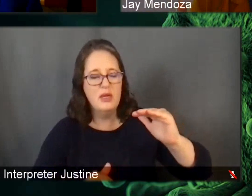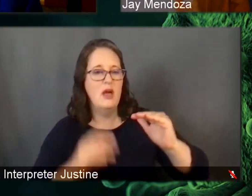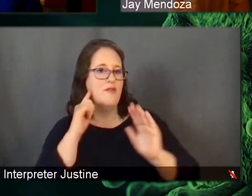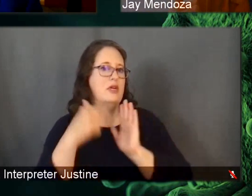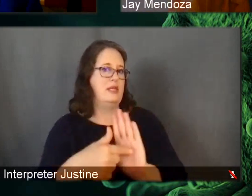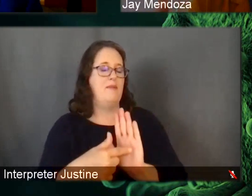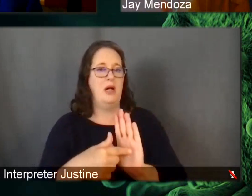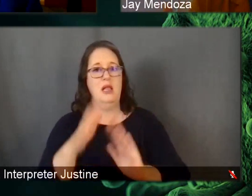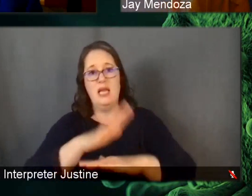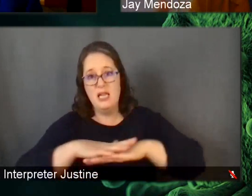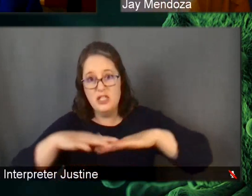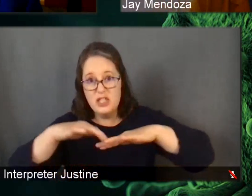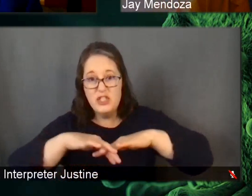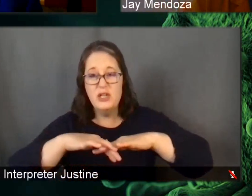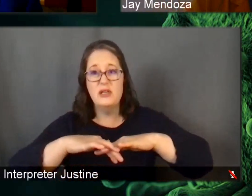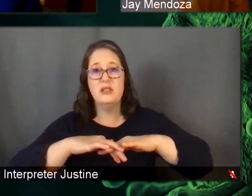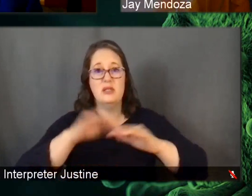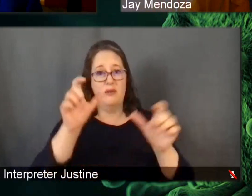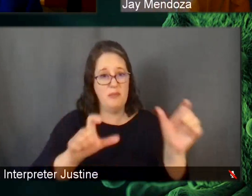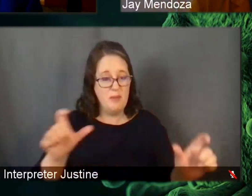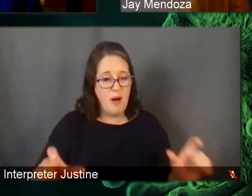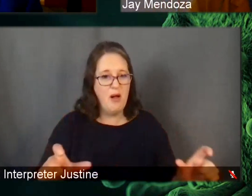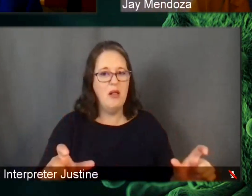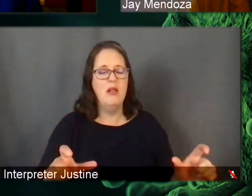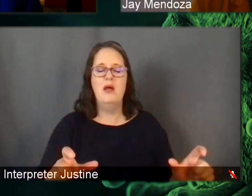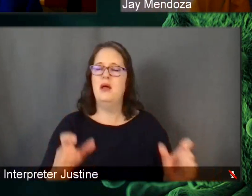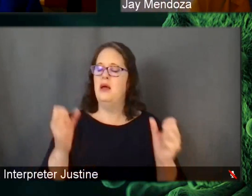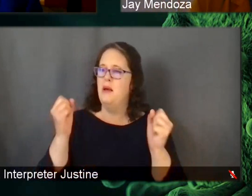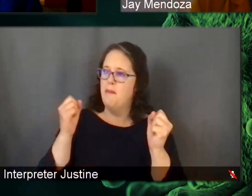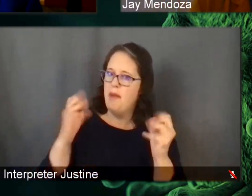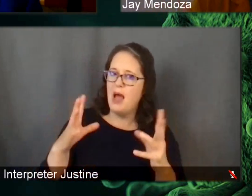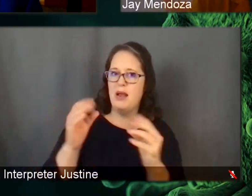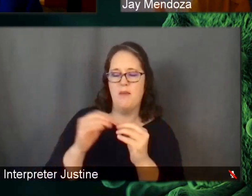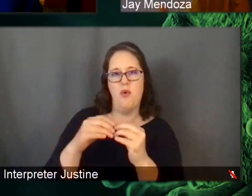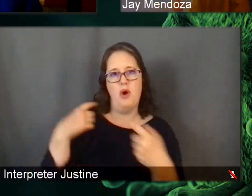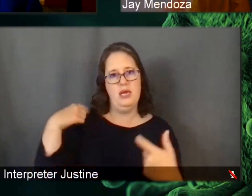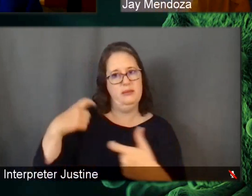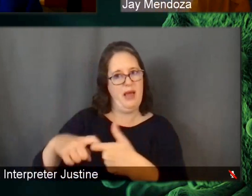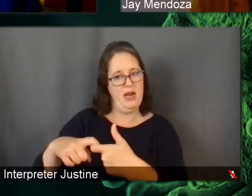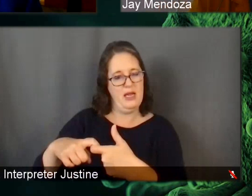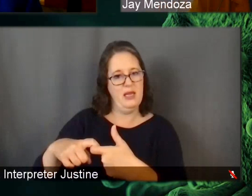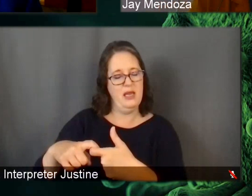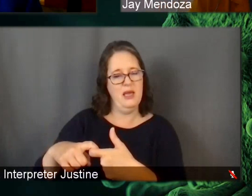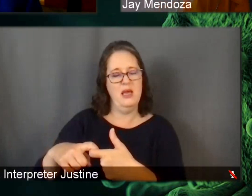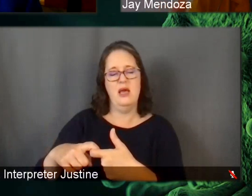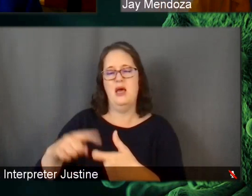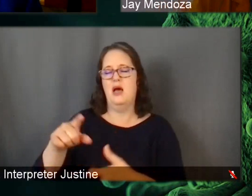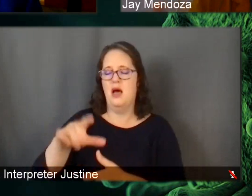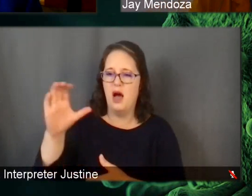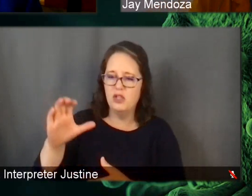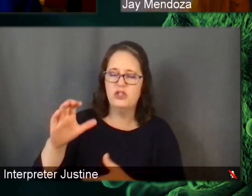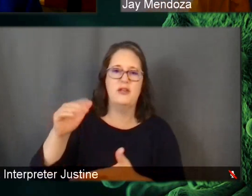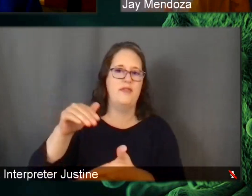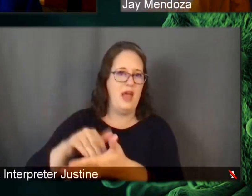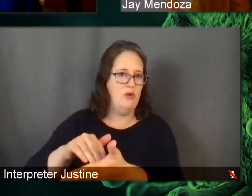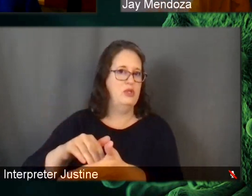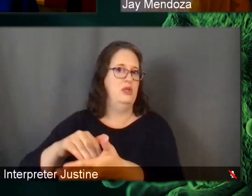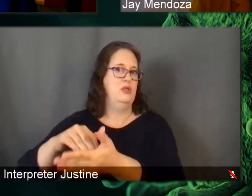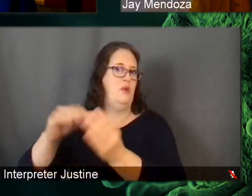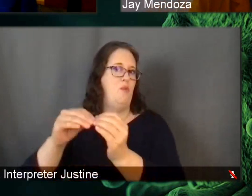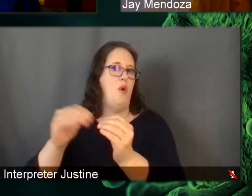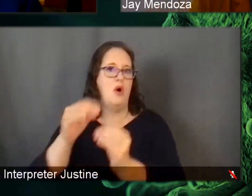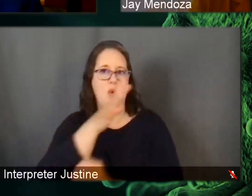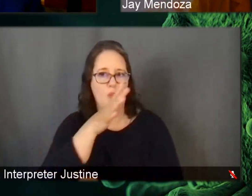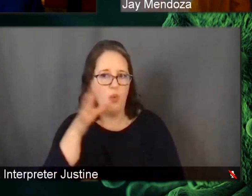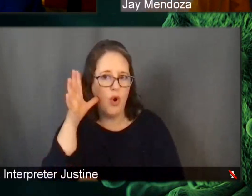um, hundreds of thousands more, um, Hispanics, um, and hundreds of thousands more, um, rural patients, or sorry,